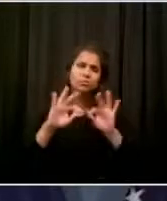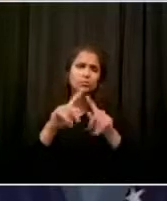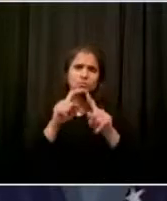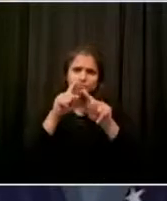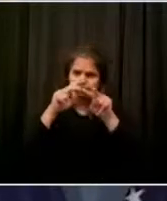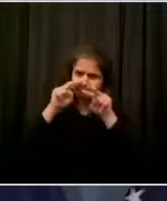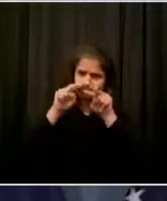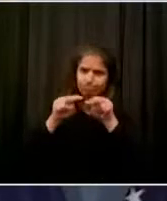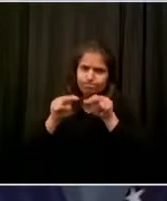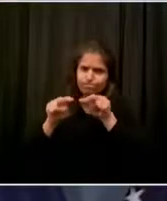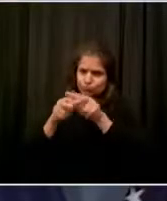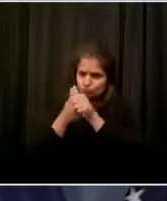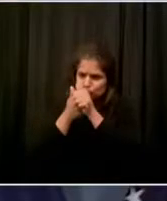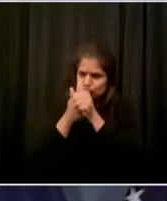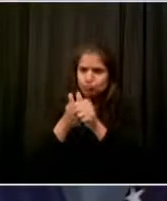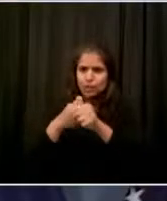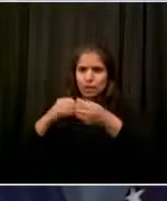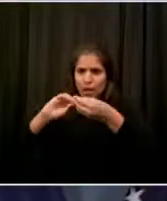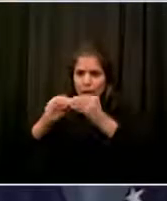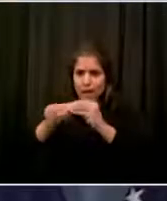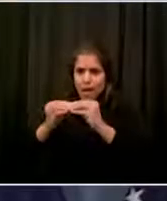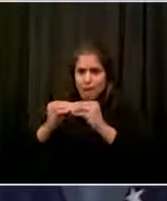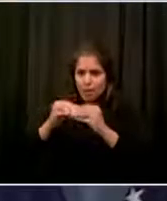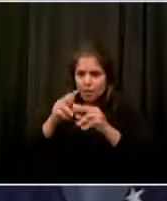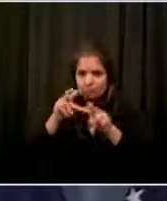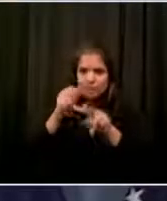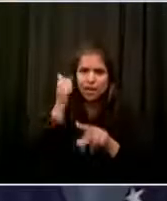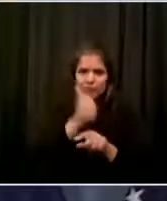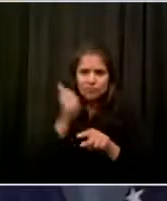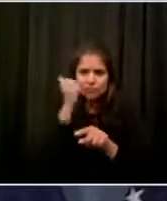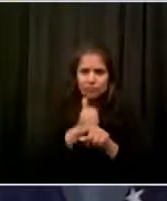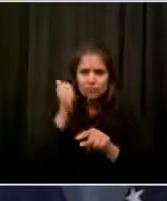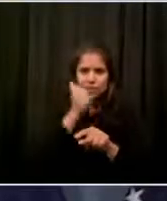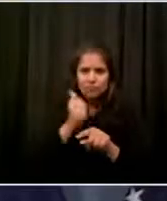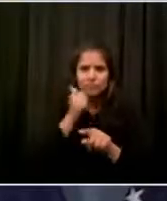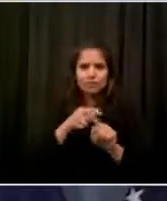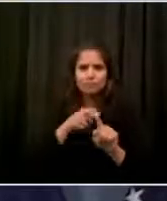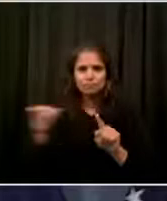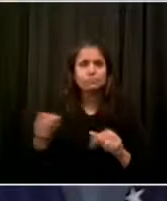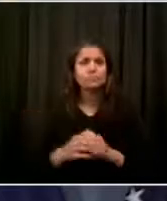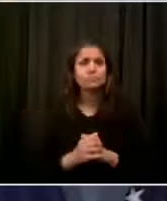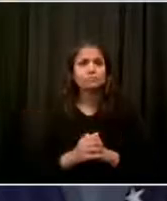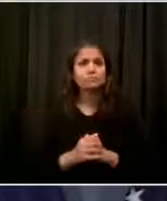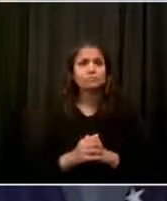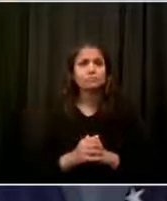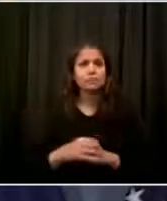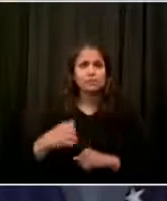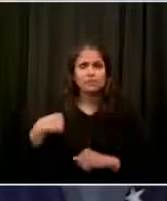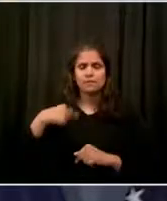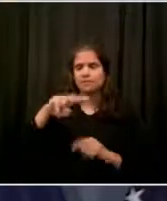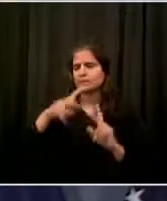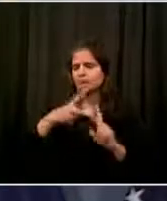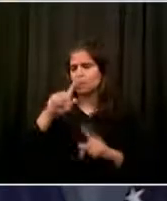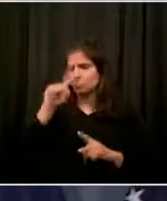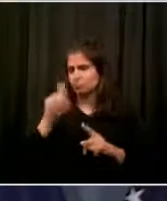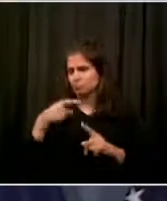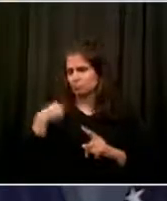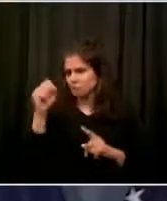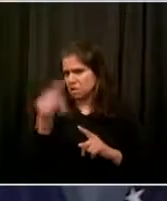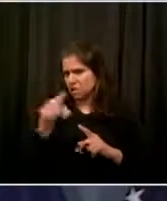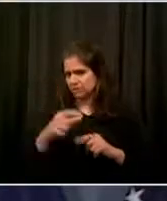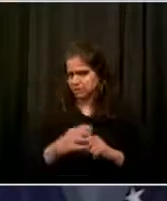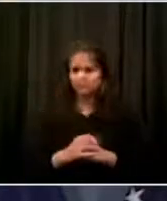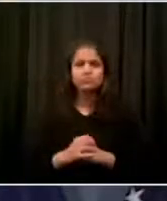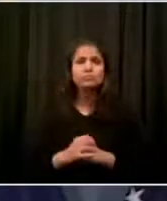Thank you very much for that answer. appreciate it. And then the other question concerns the phase one of the reopening yesterday. You know, many of the city's most